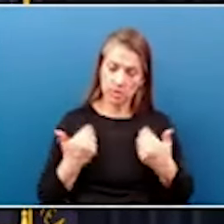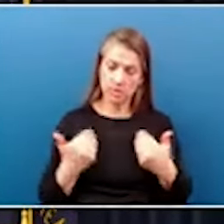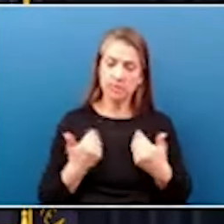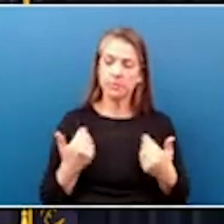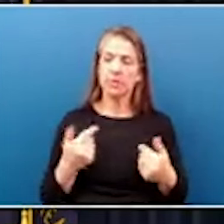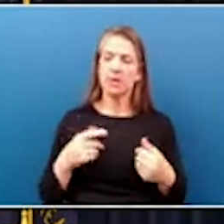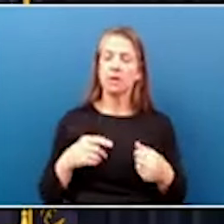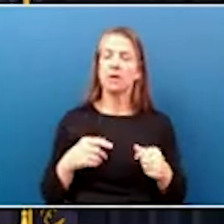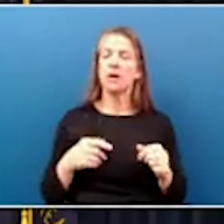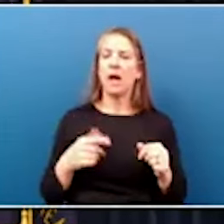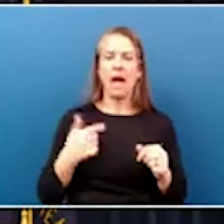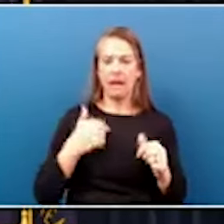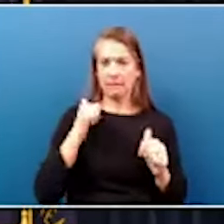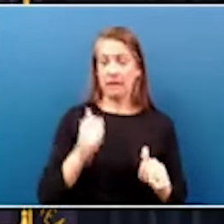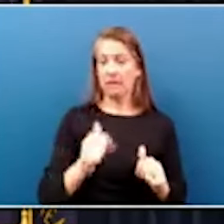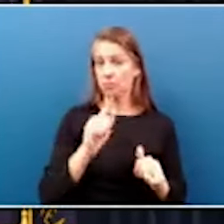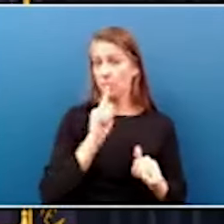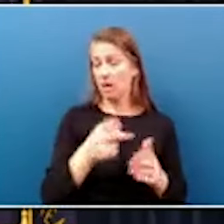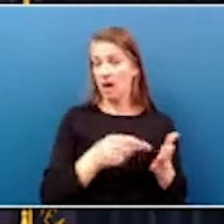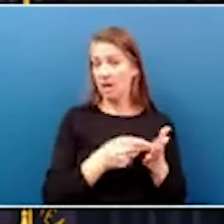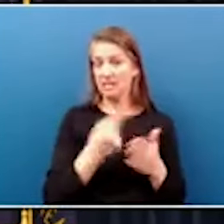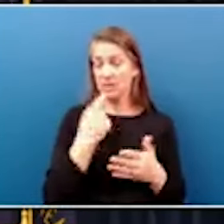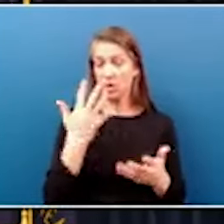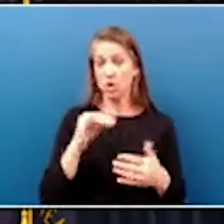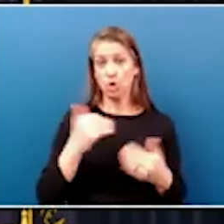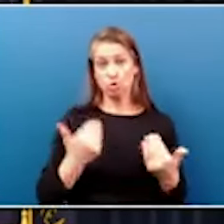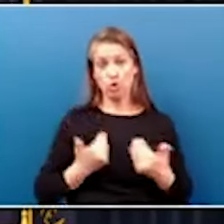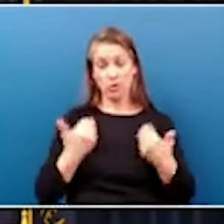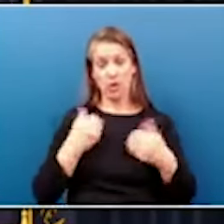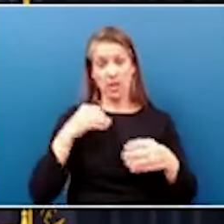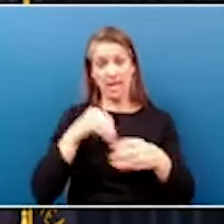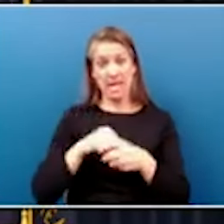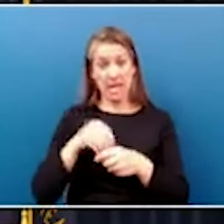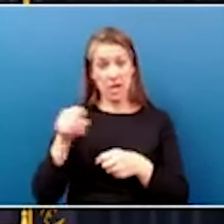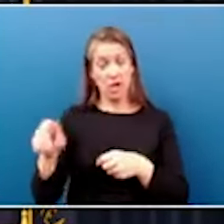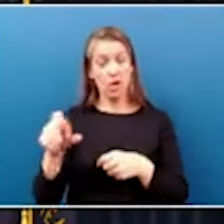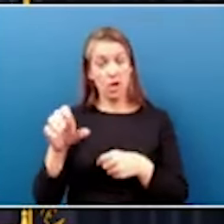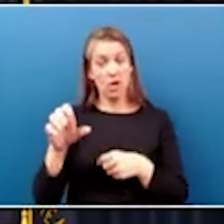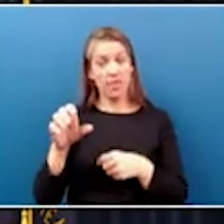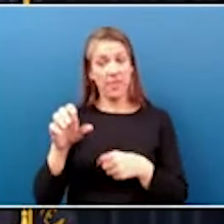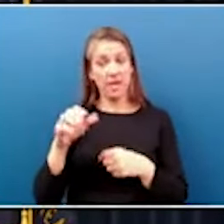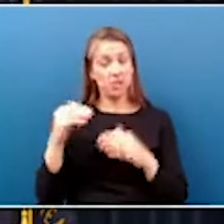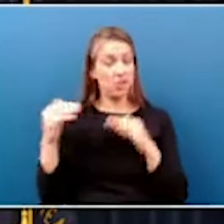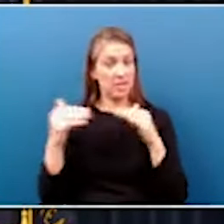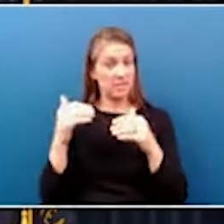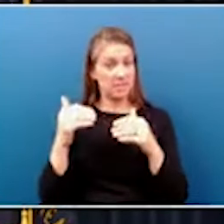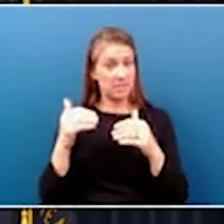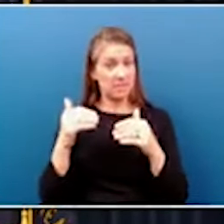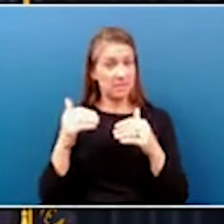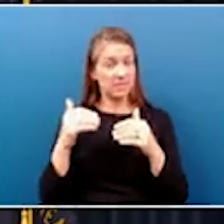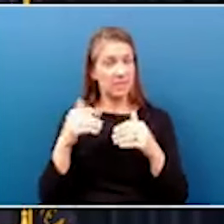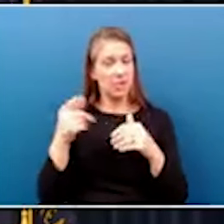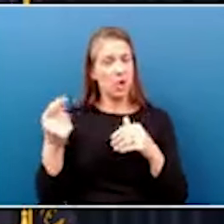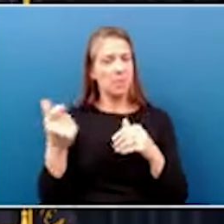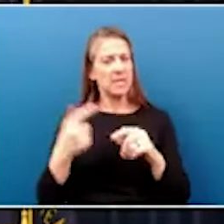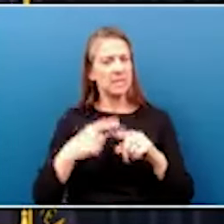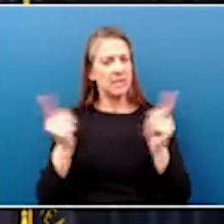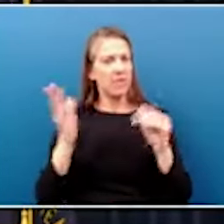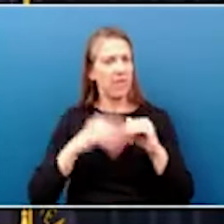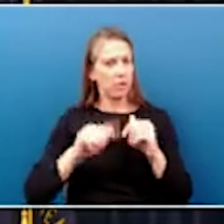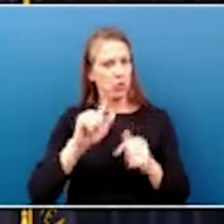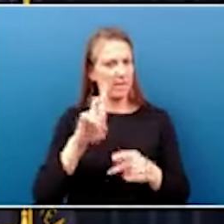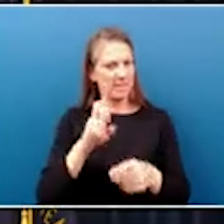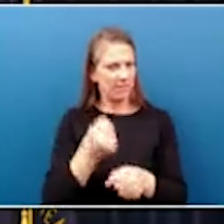I can honestly say that juveniles enter in the criminal justice system. They're a much different population than they were 27 years ago.